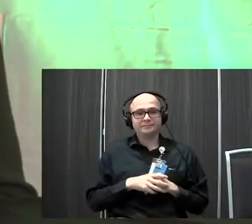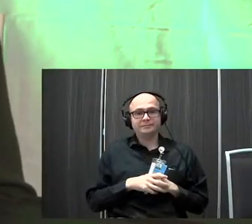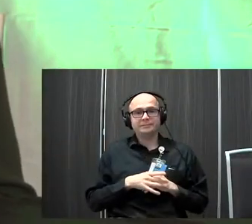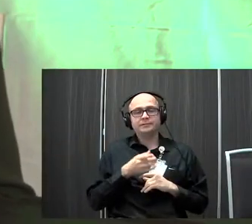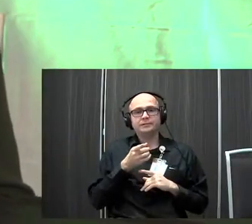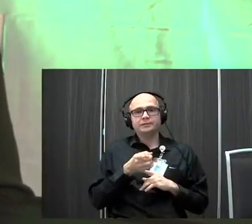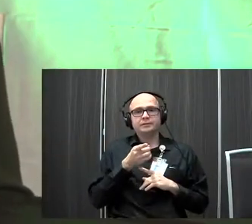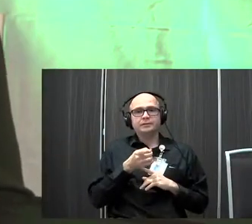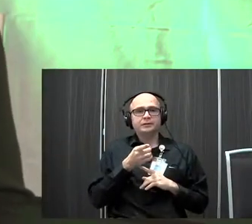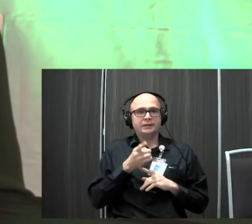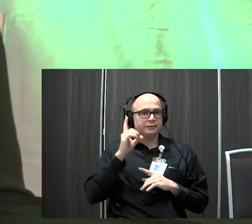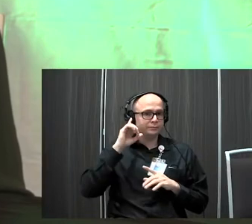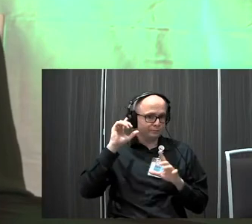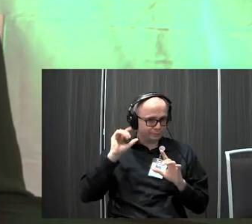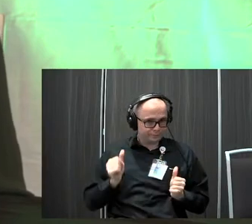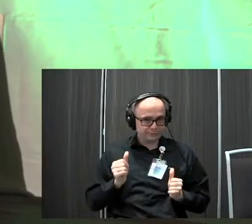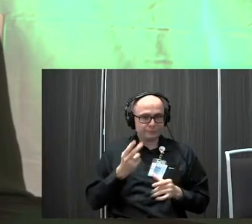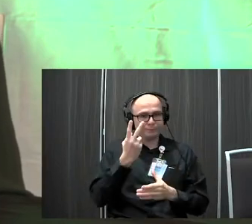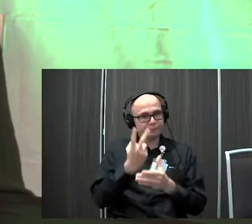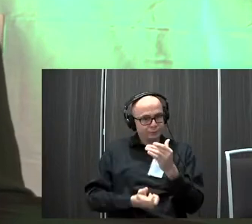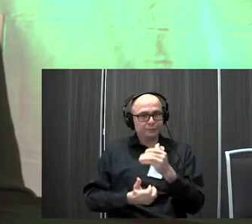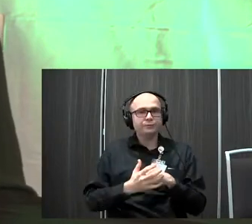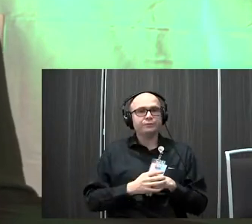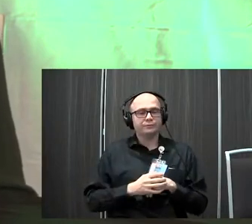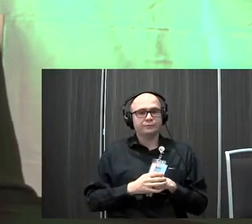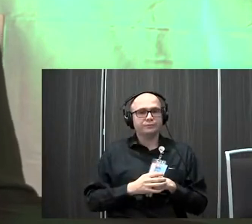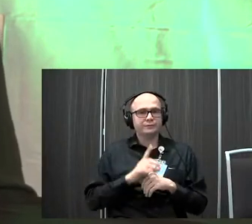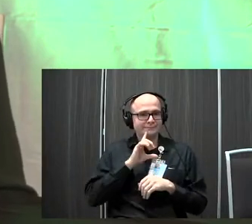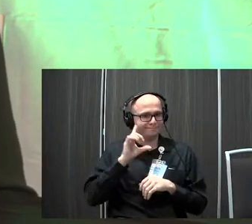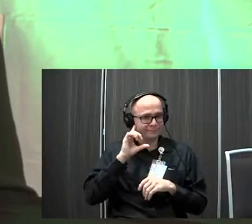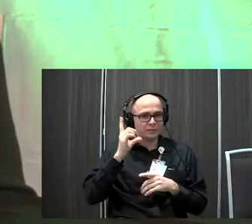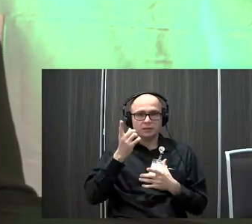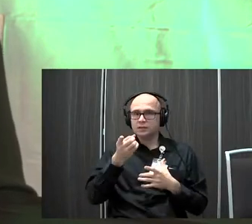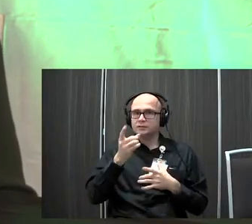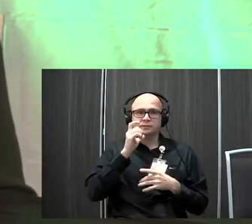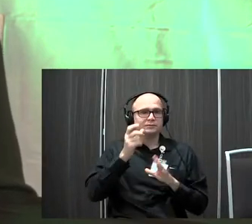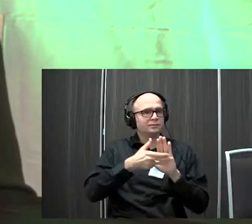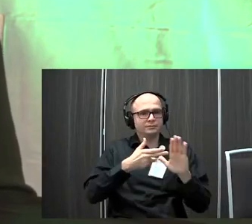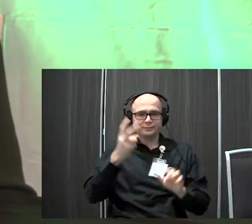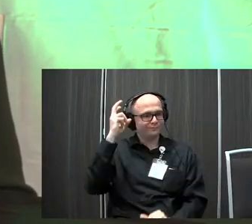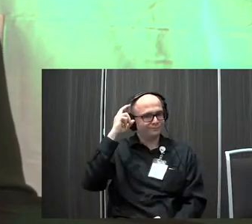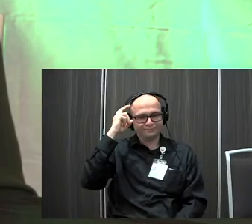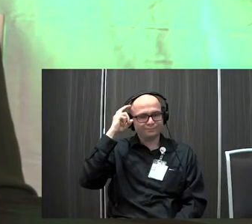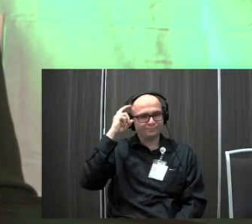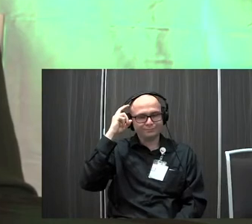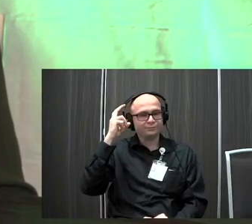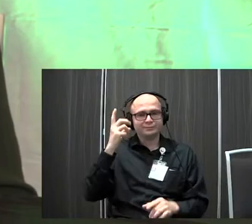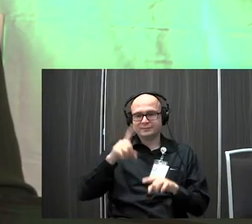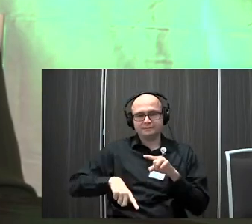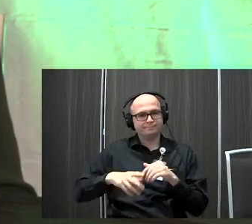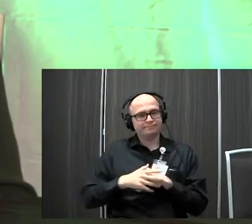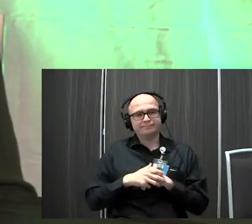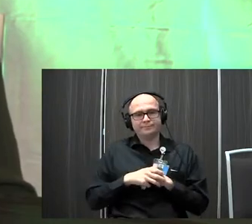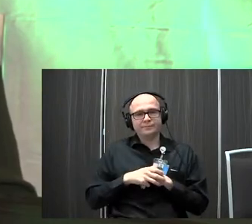he does have profound hearing loss in both ears. Um, and is, was not a candidate for cochlear implants. Um, so